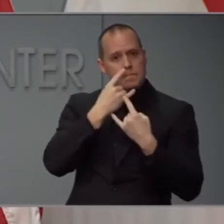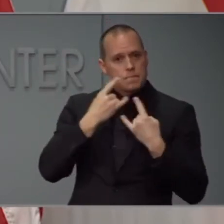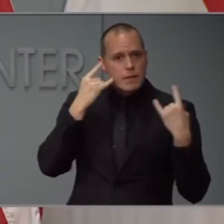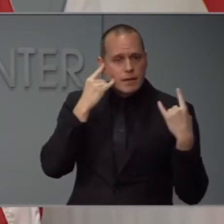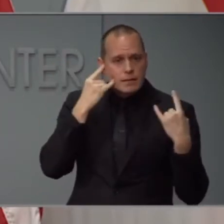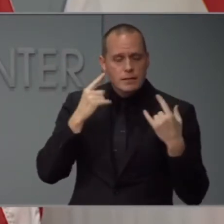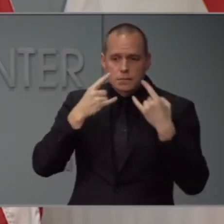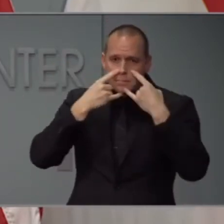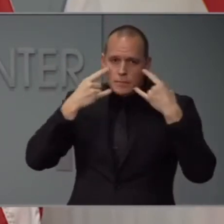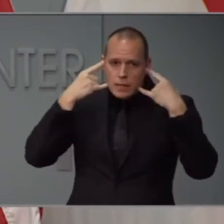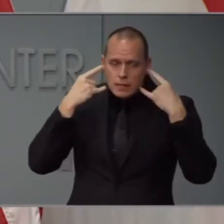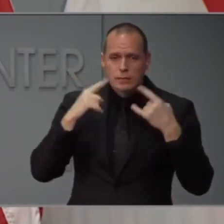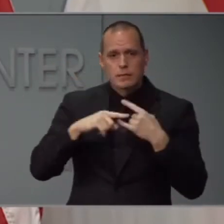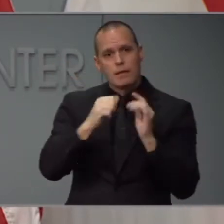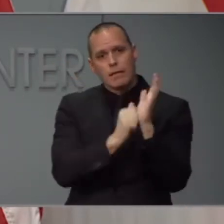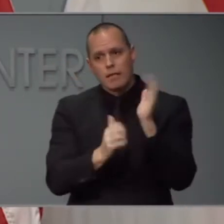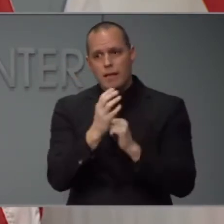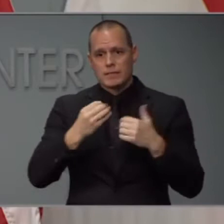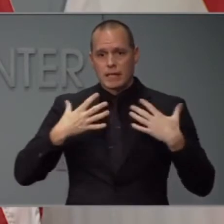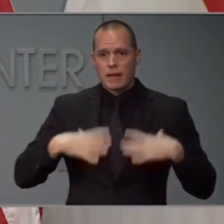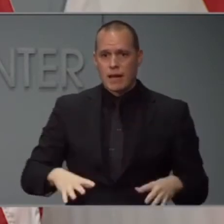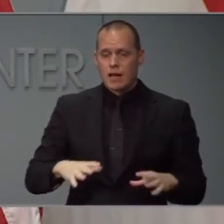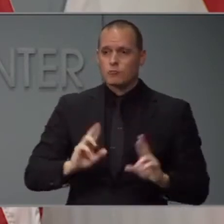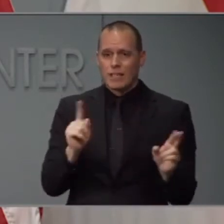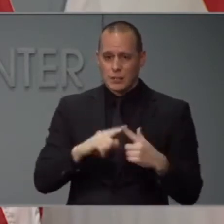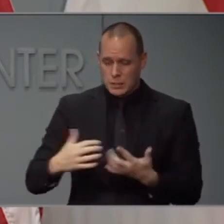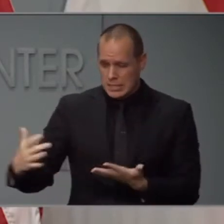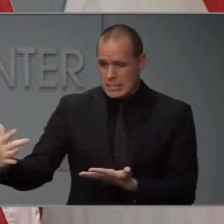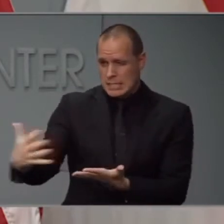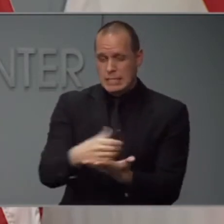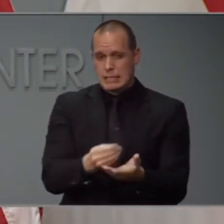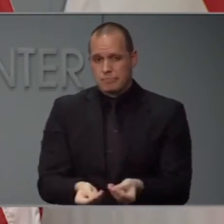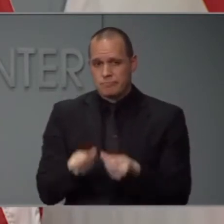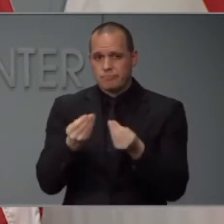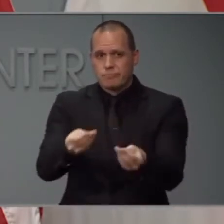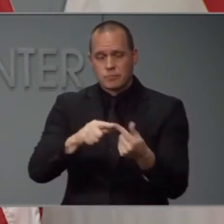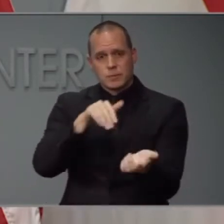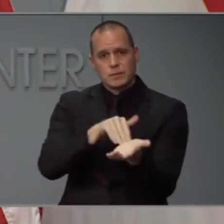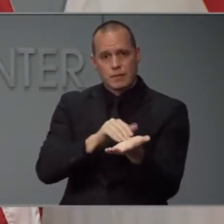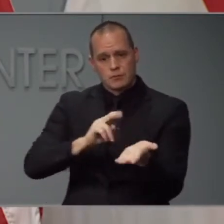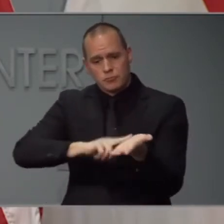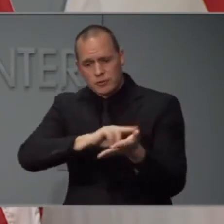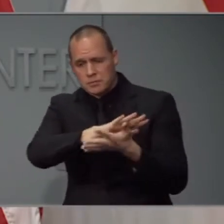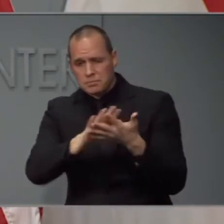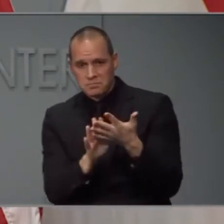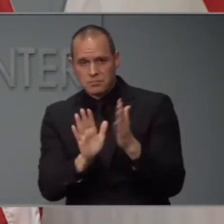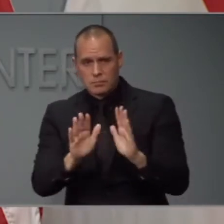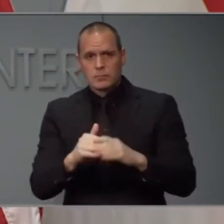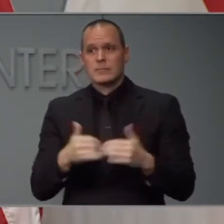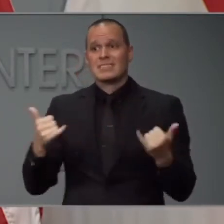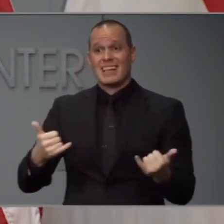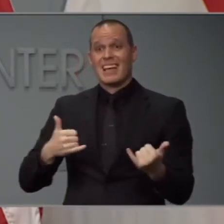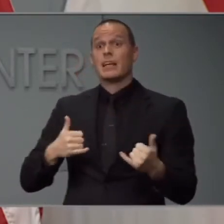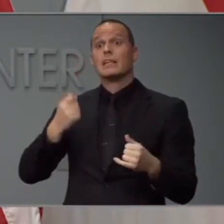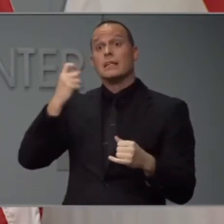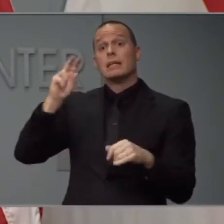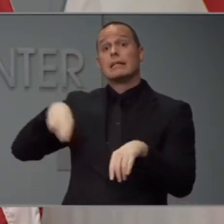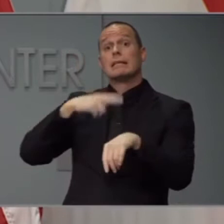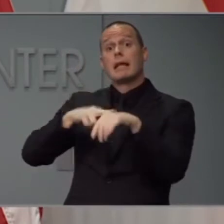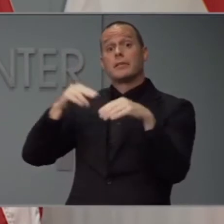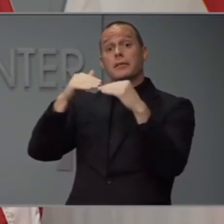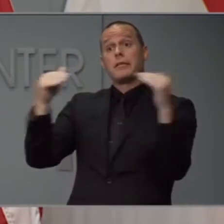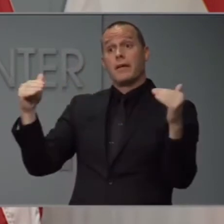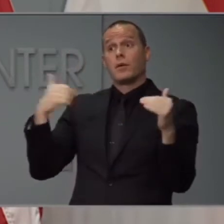masks, gloves, and gowns. Today, we're receiving our third shipment of personal protective equipment